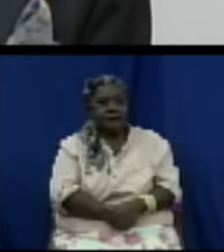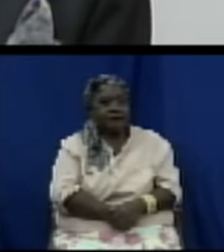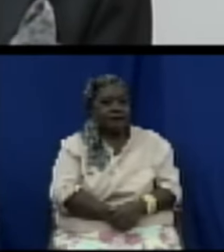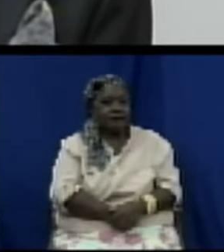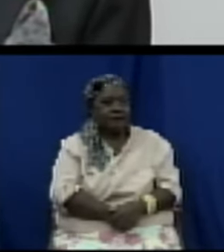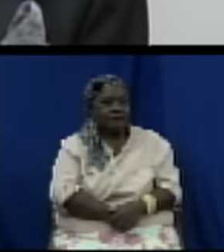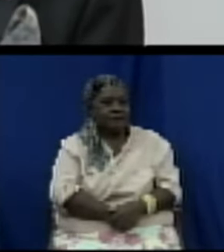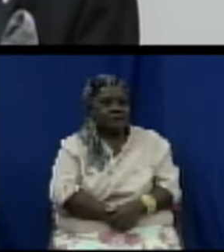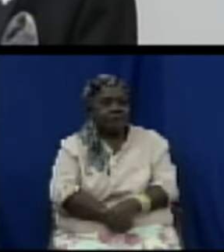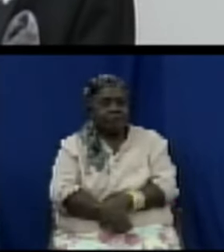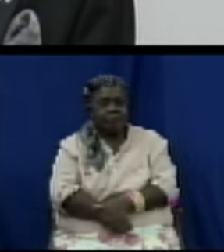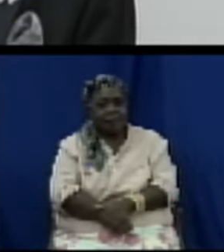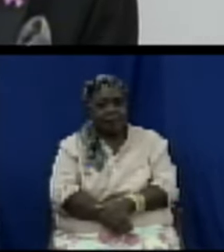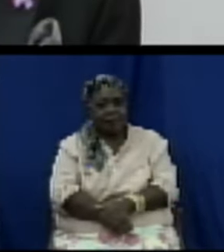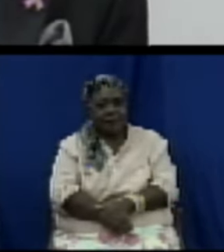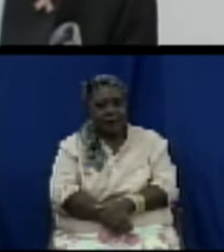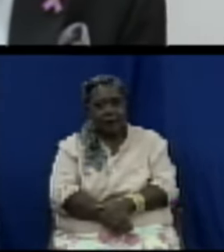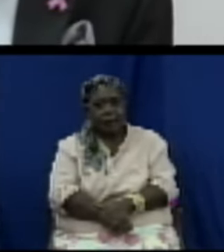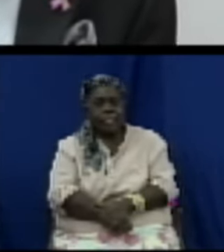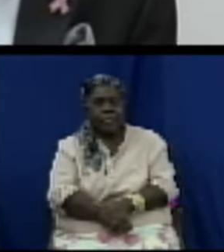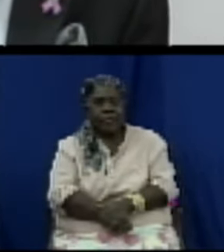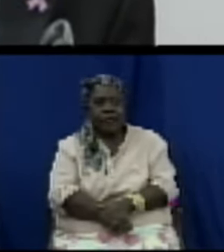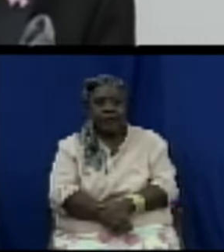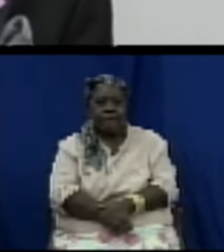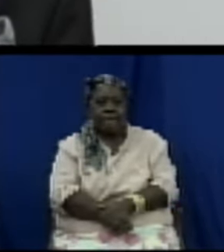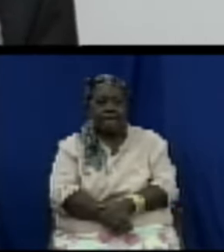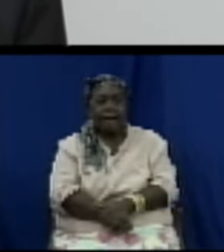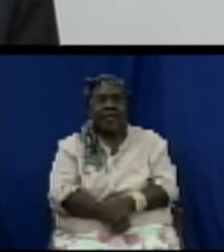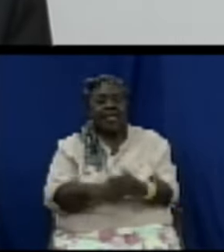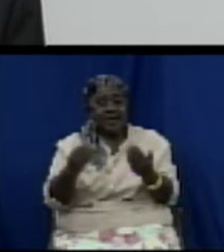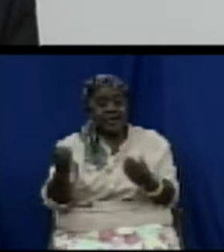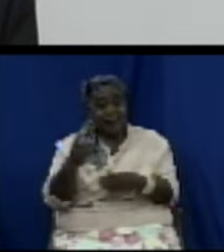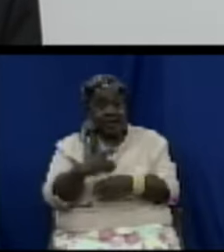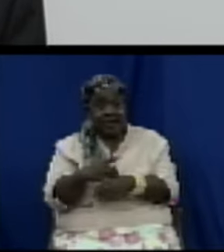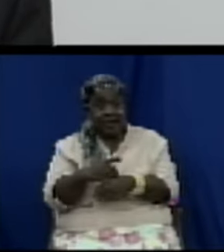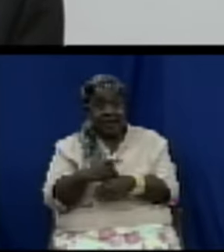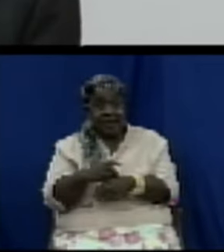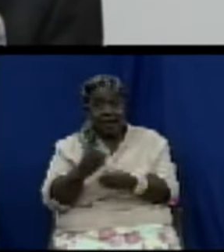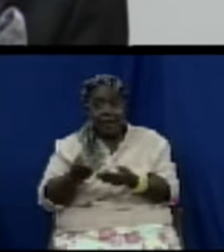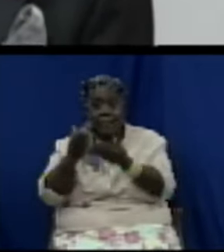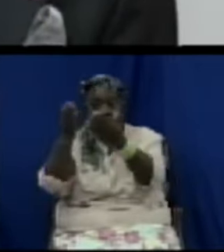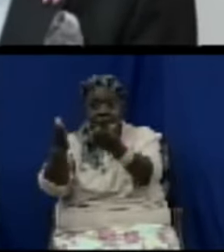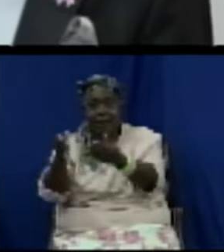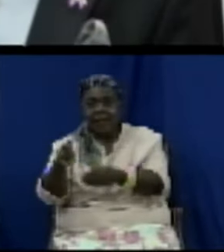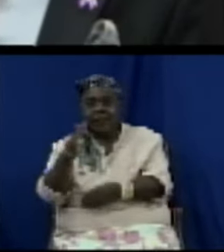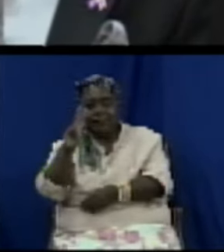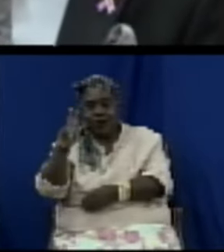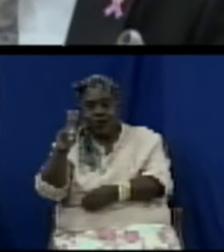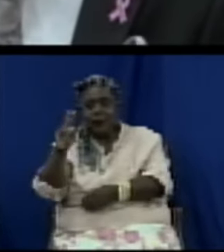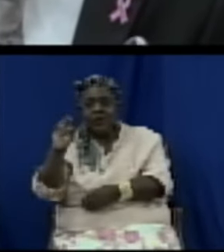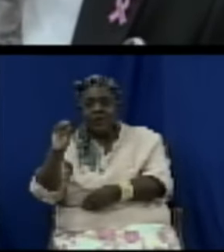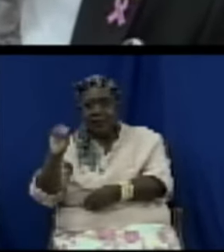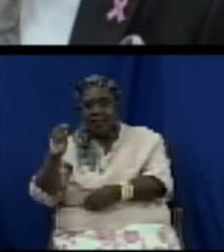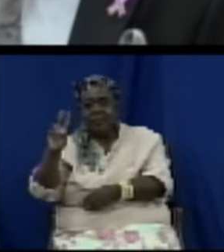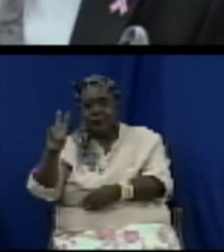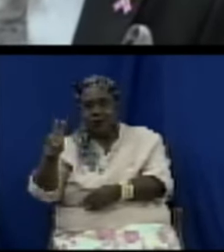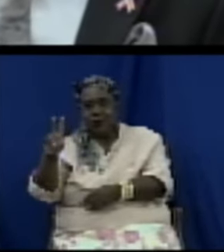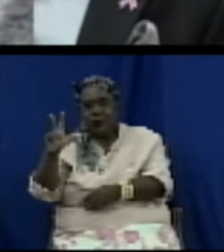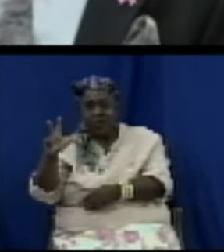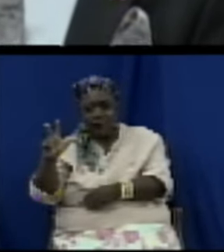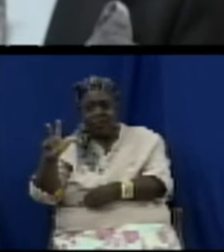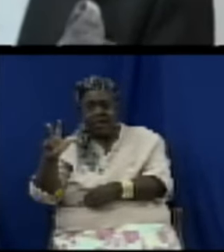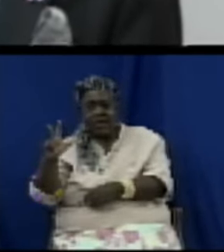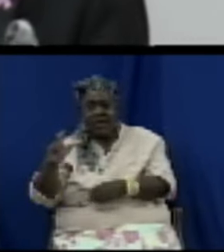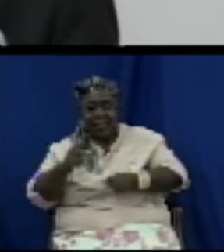the consumer protection bill of today it has teeth present consumer officers